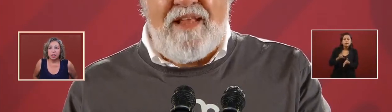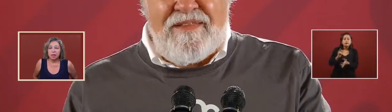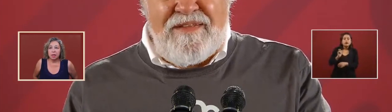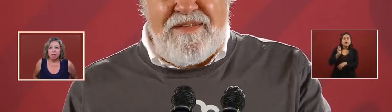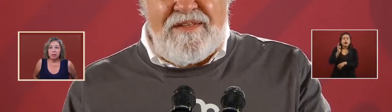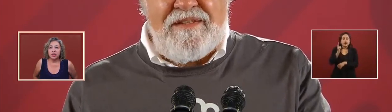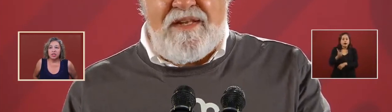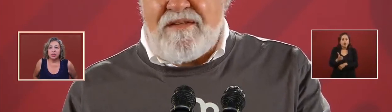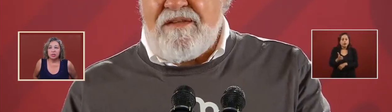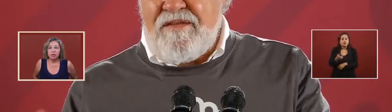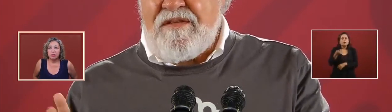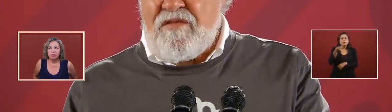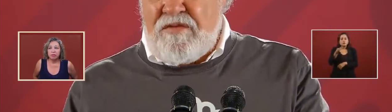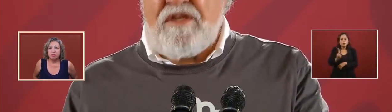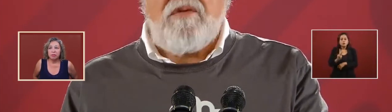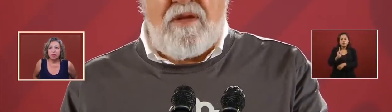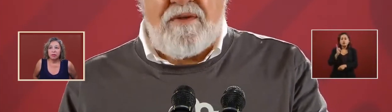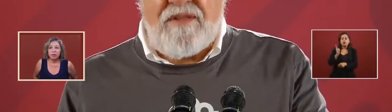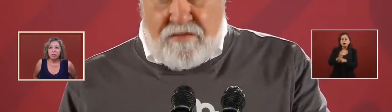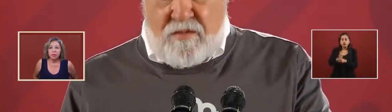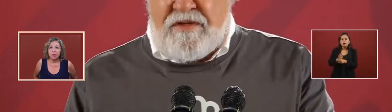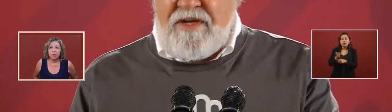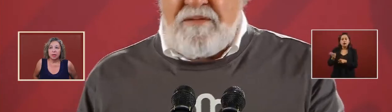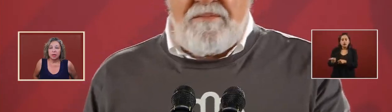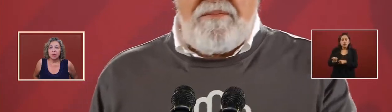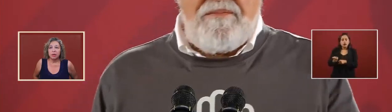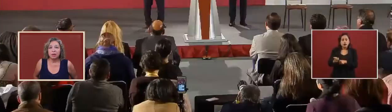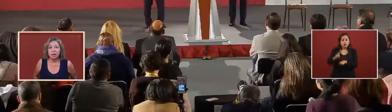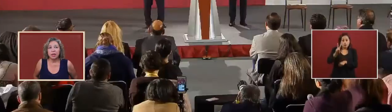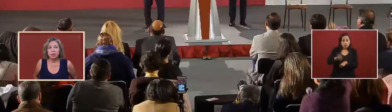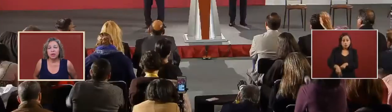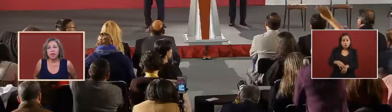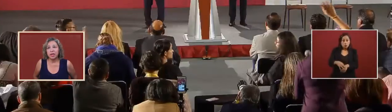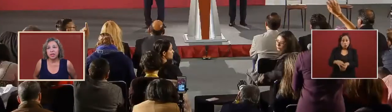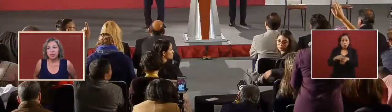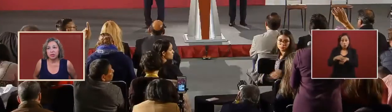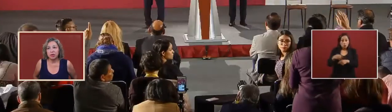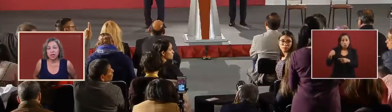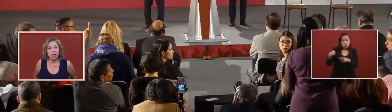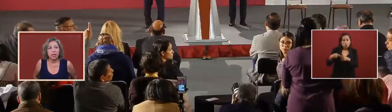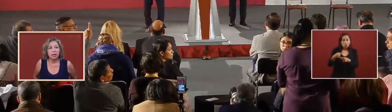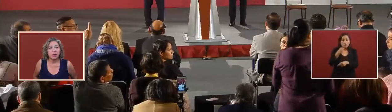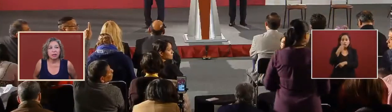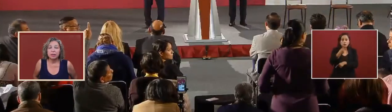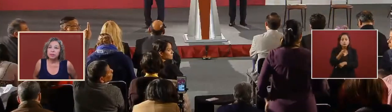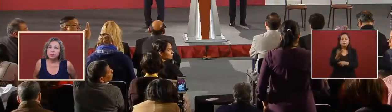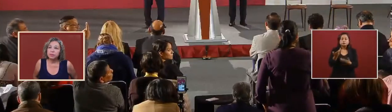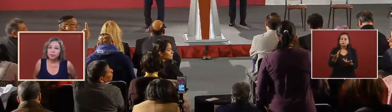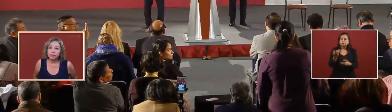that shows the vulnerability that we've had historically